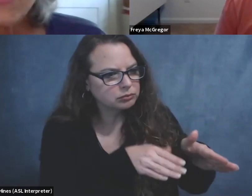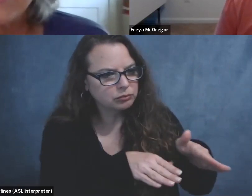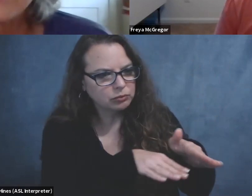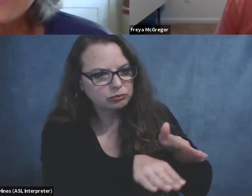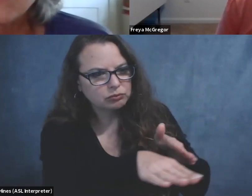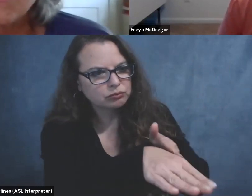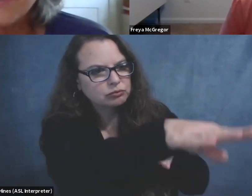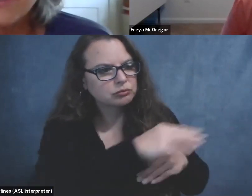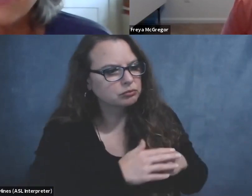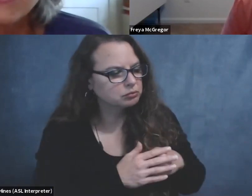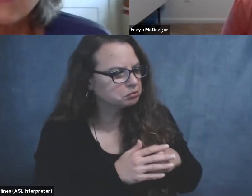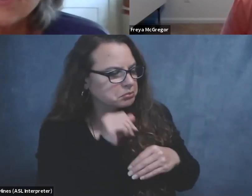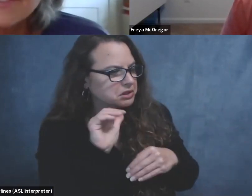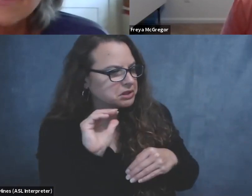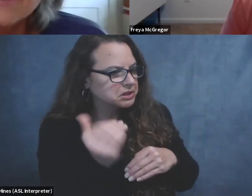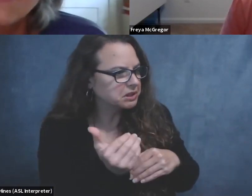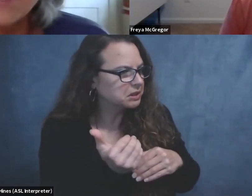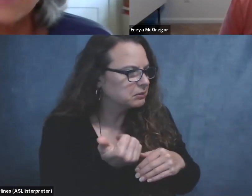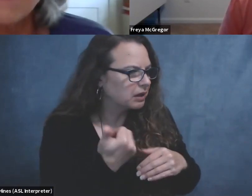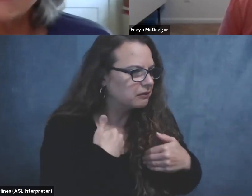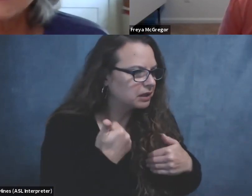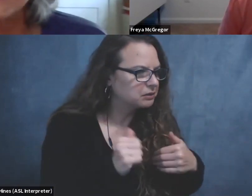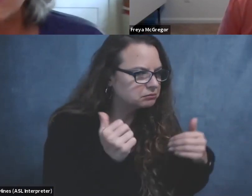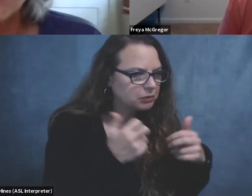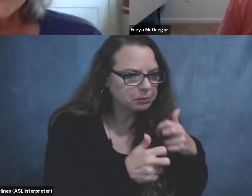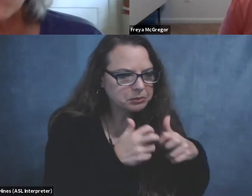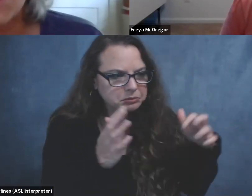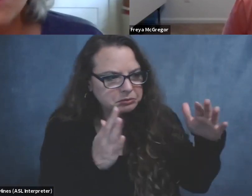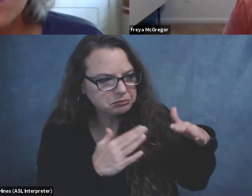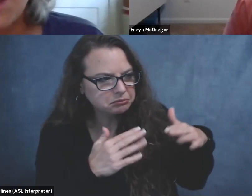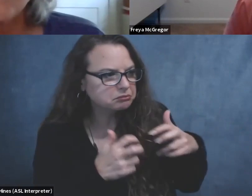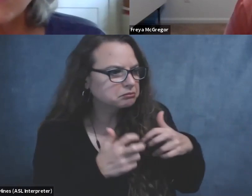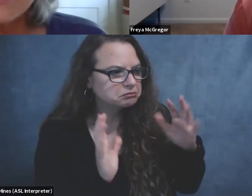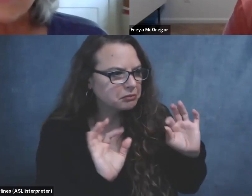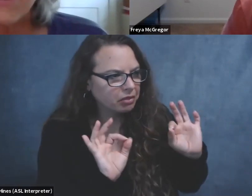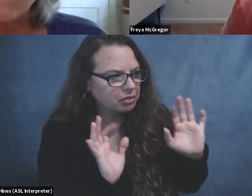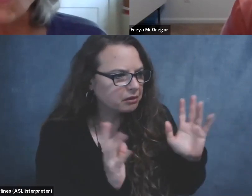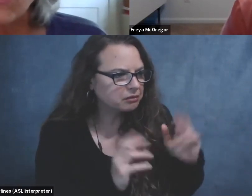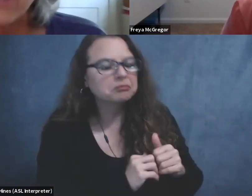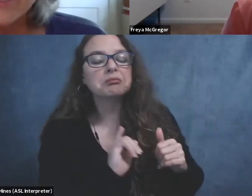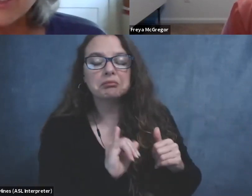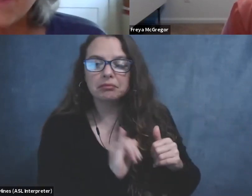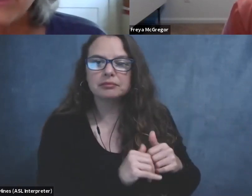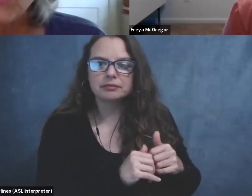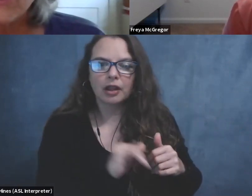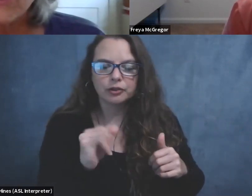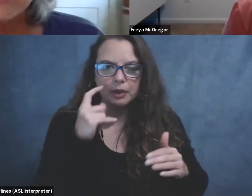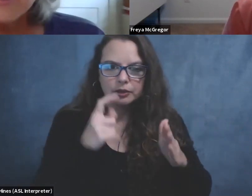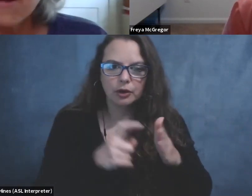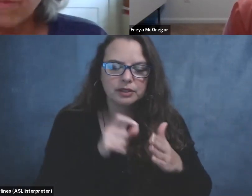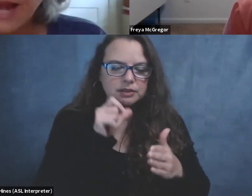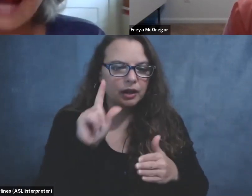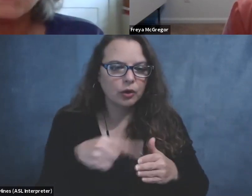there didn't seem to be any issues and, you know, that, I think that's good. Also, I'm noticing that for not just people in